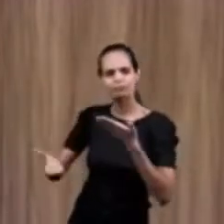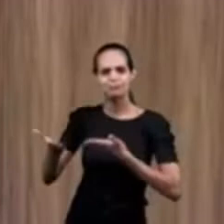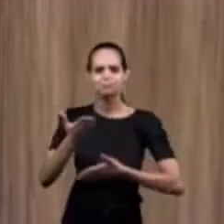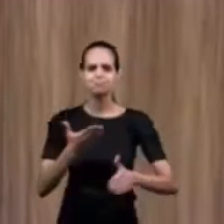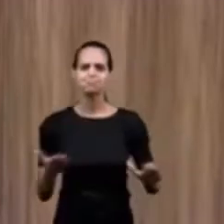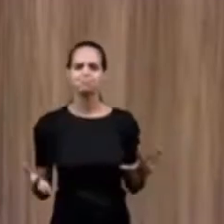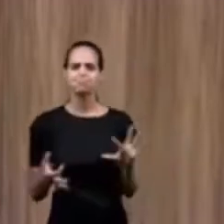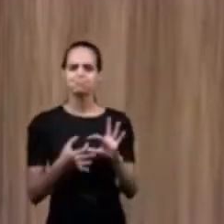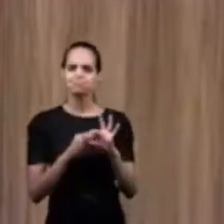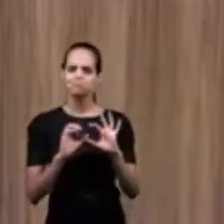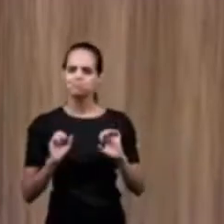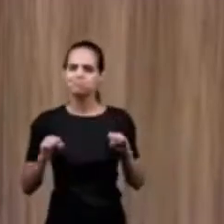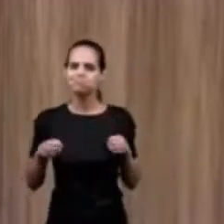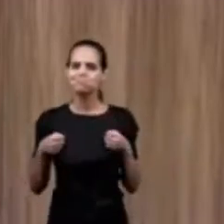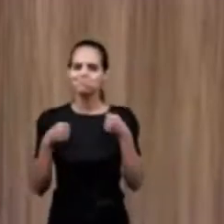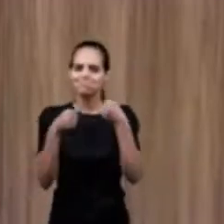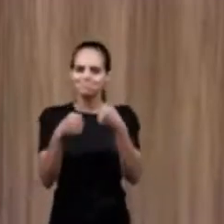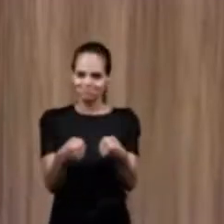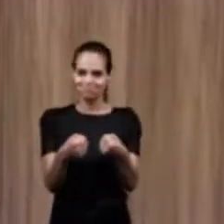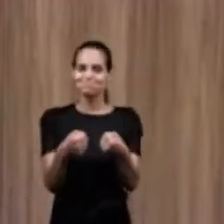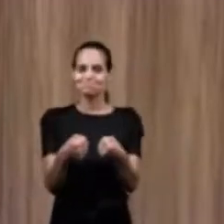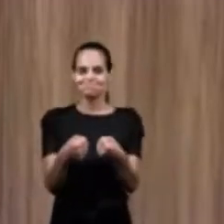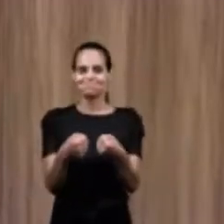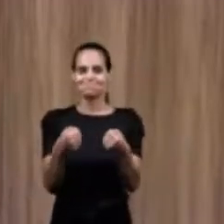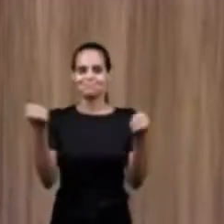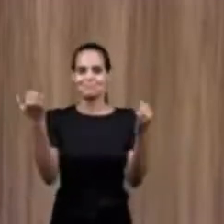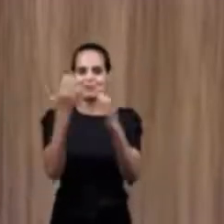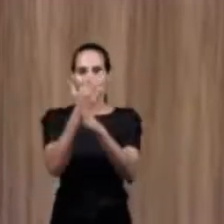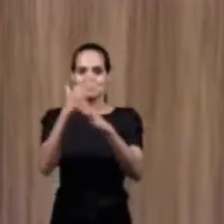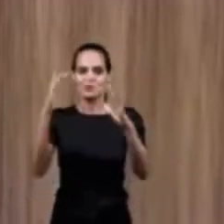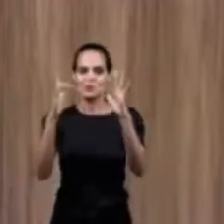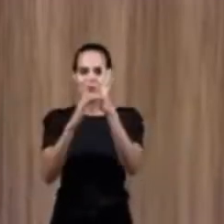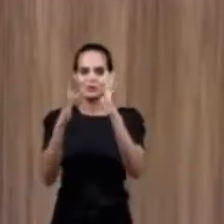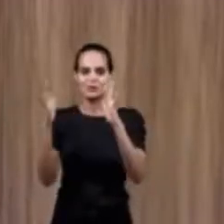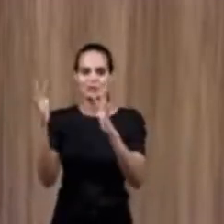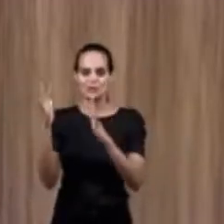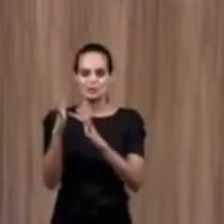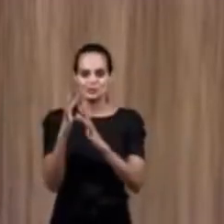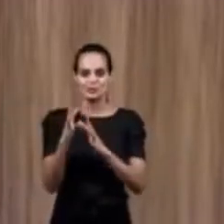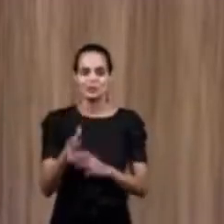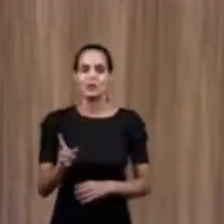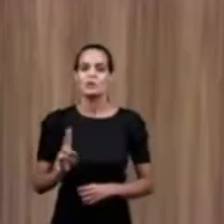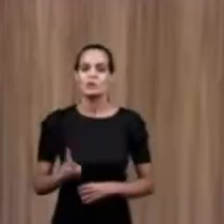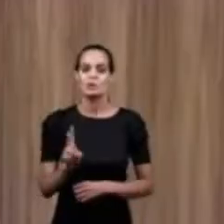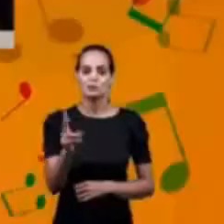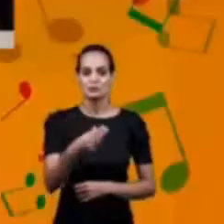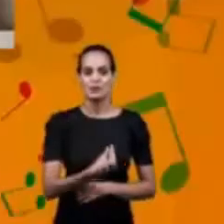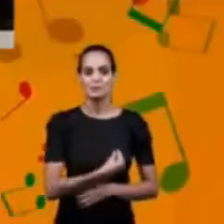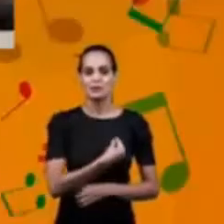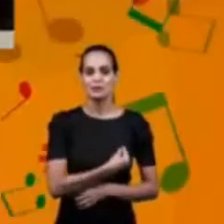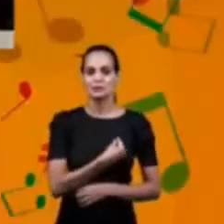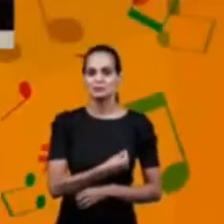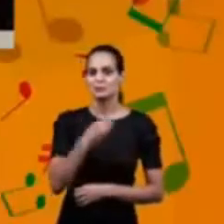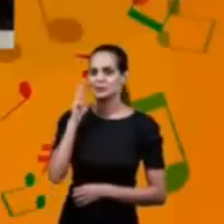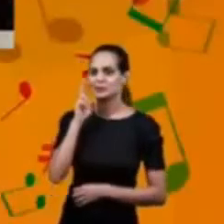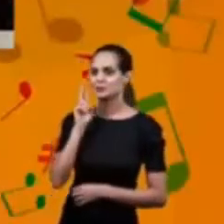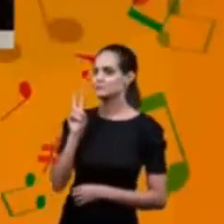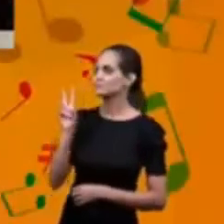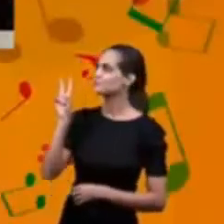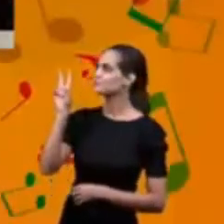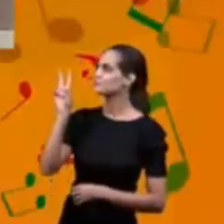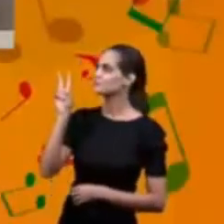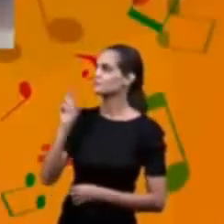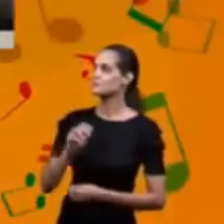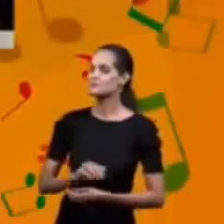other, and they are being fortified. Praise the Lord. Let's continue watching